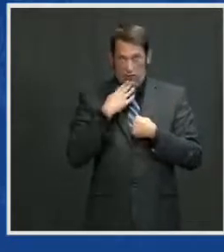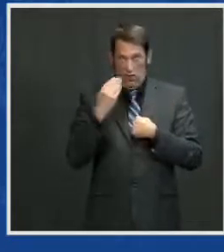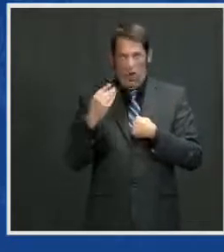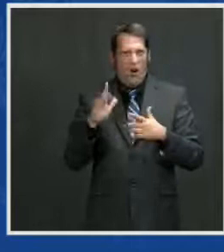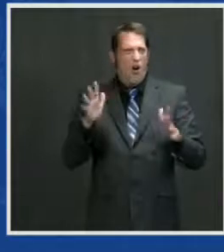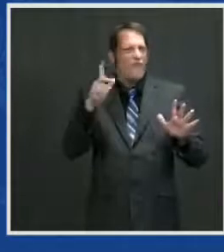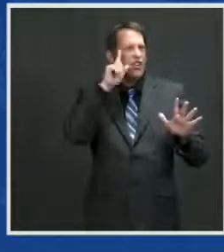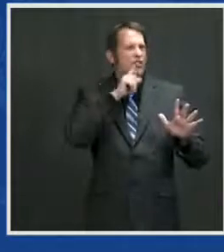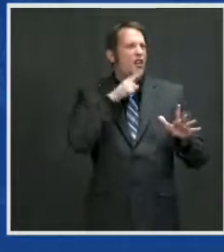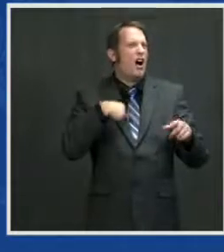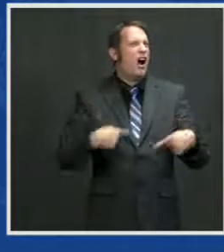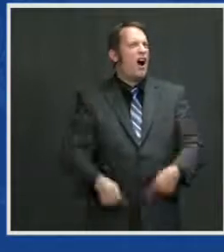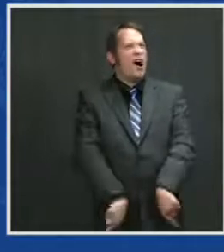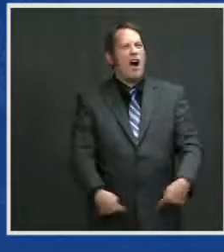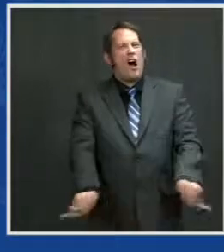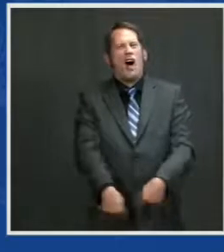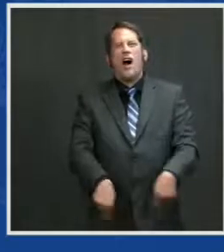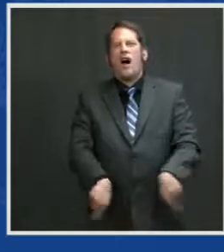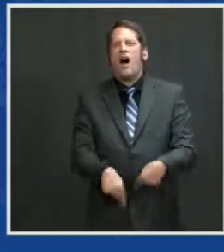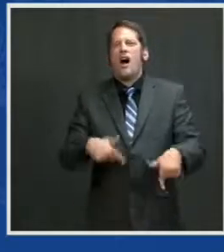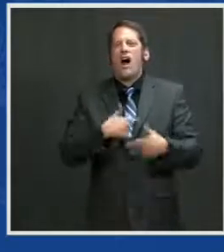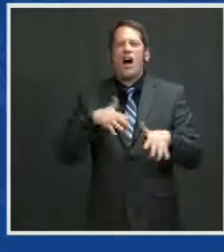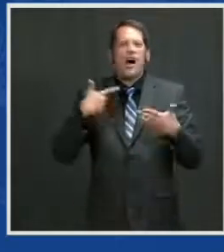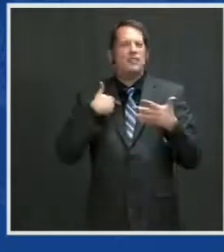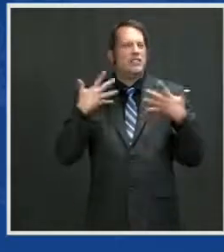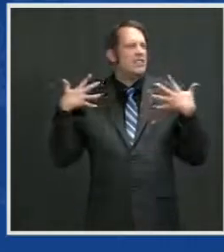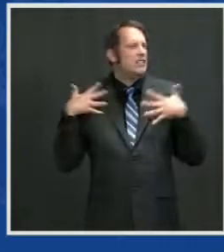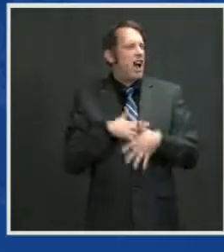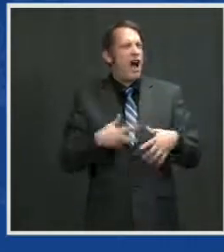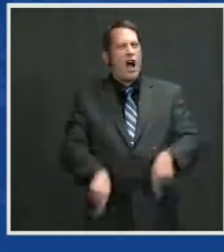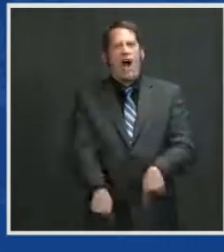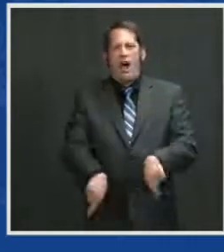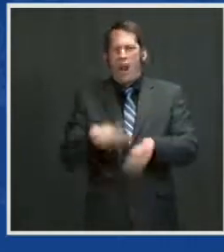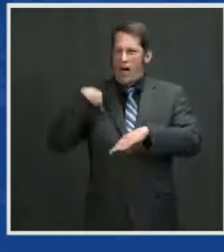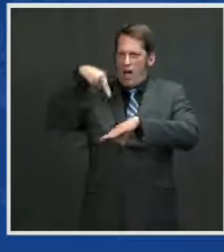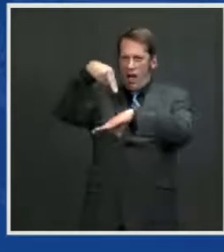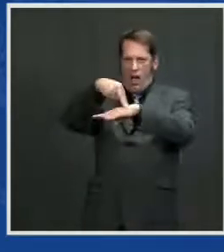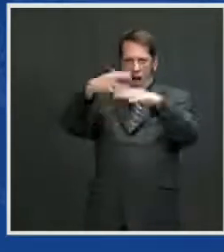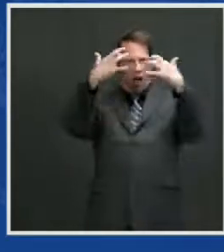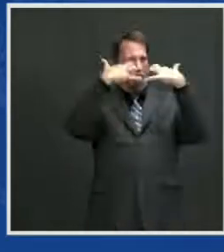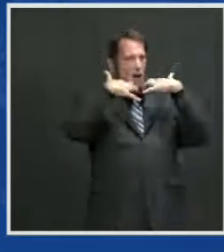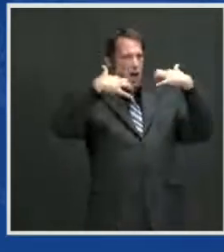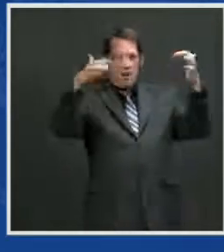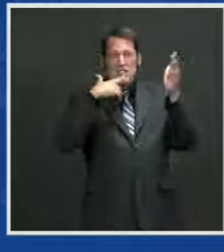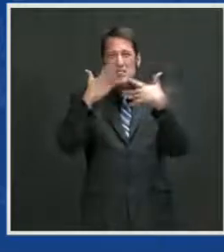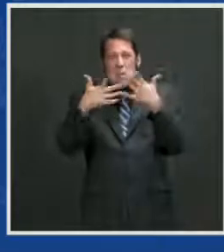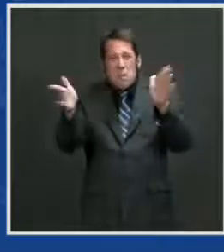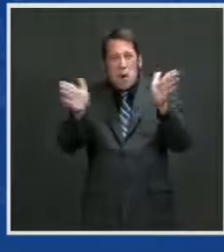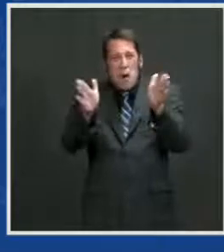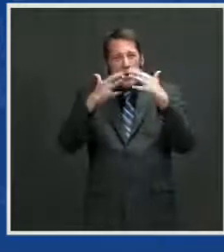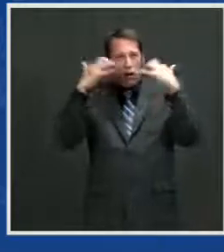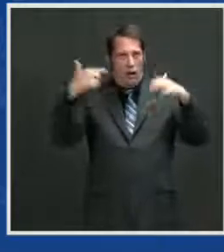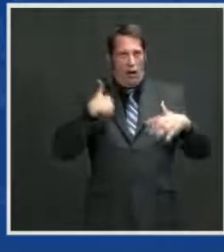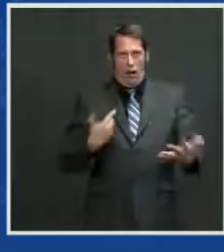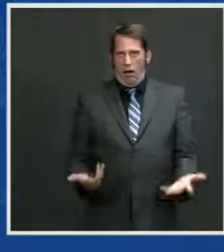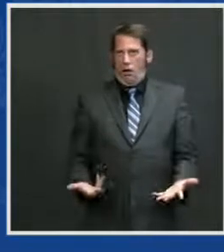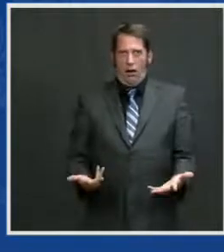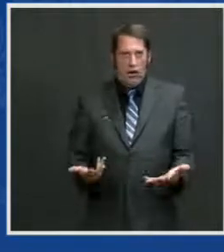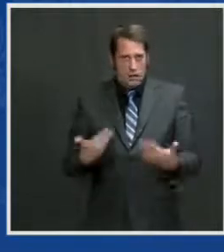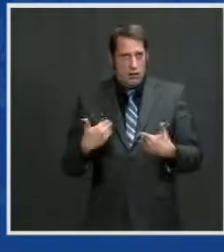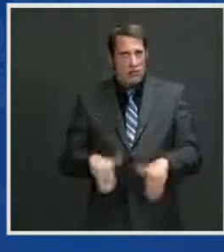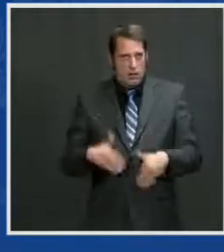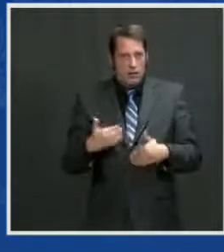stand up in front of a microphone with a large crowd or a small crowd. See, when I was a child, I used to stutter about it, for real.